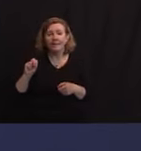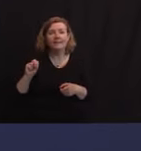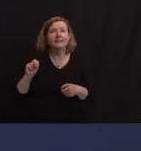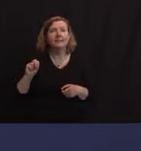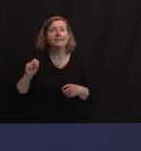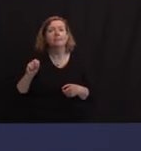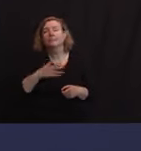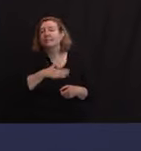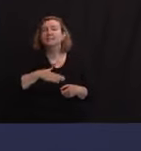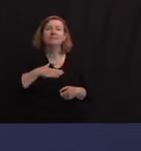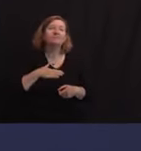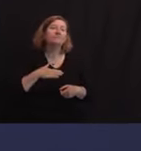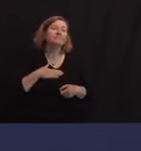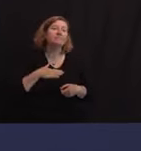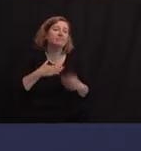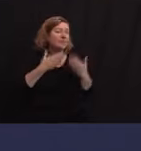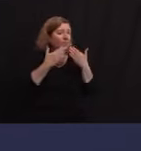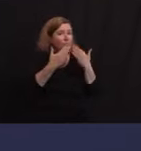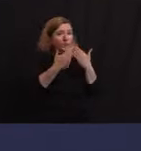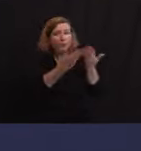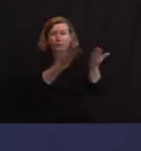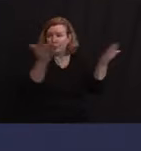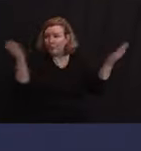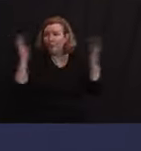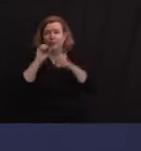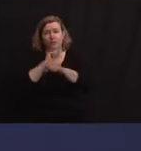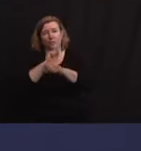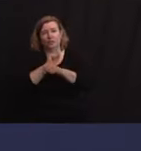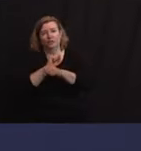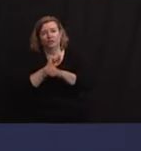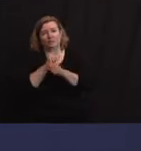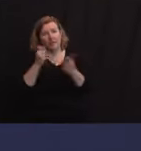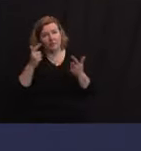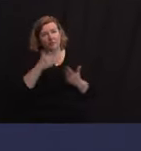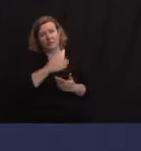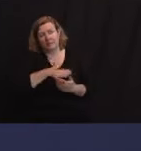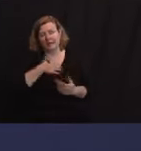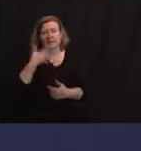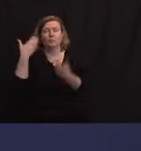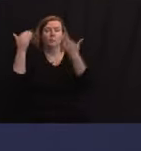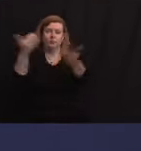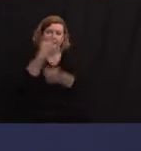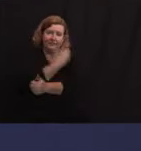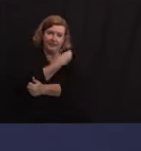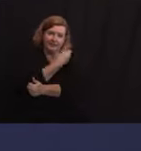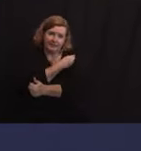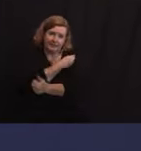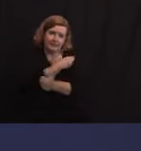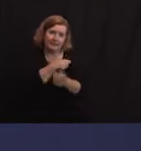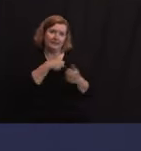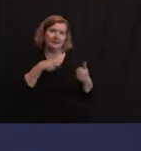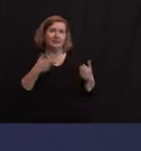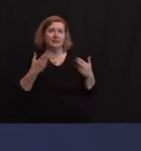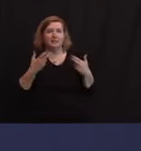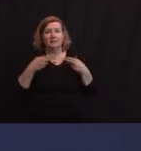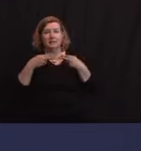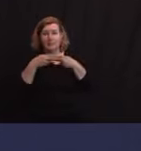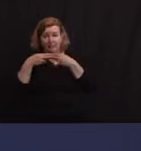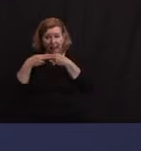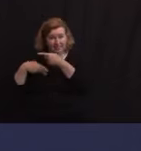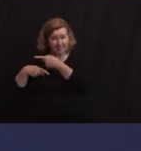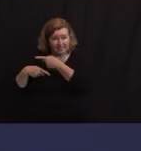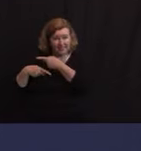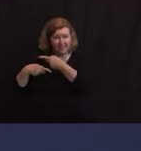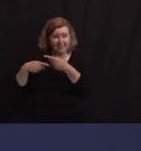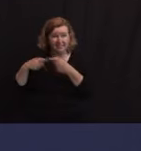This vaccine finder, can we pull that slide up one more time, Dan? Can we pull the vaccine finder slide up one more